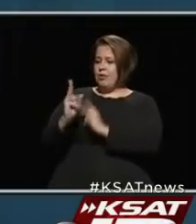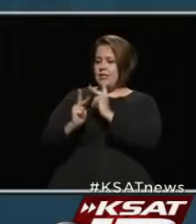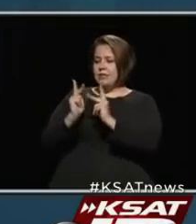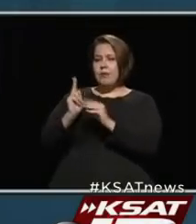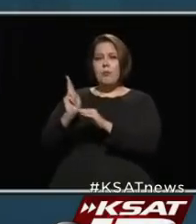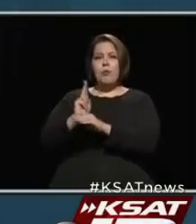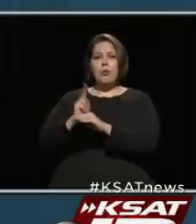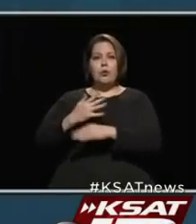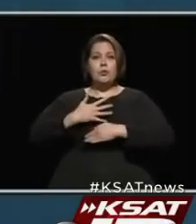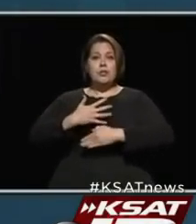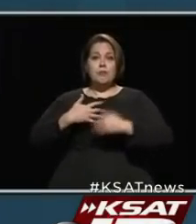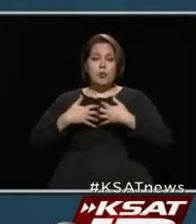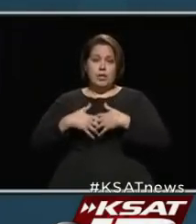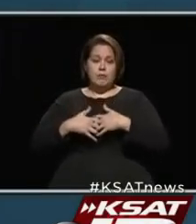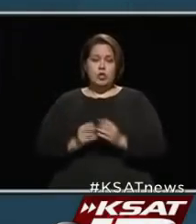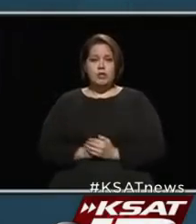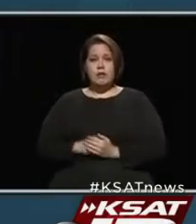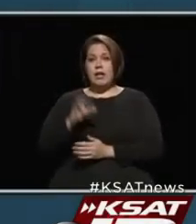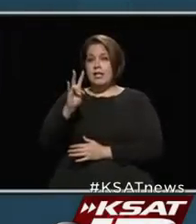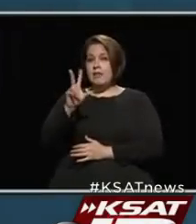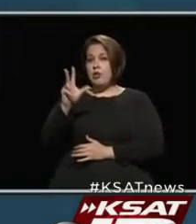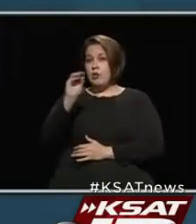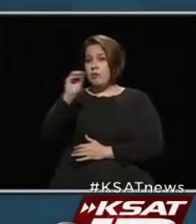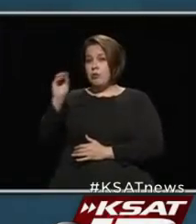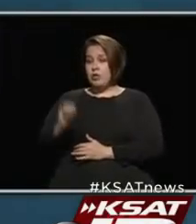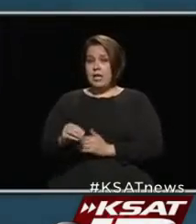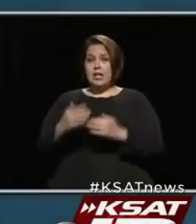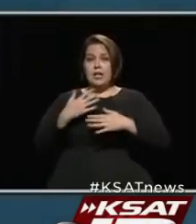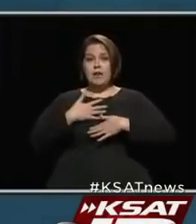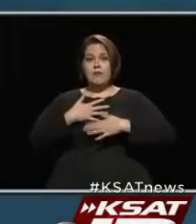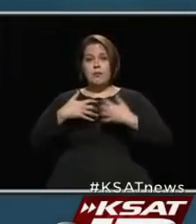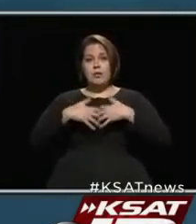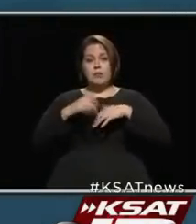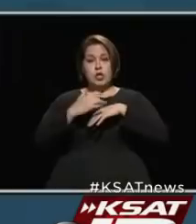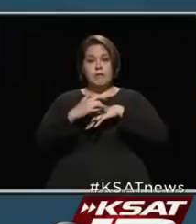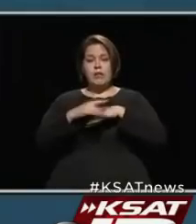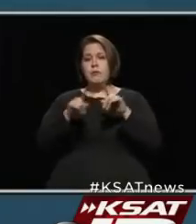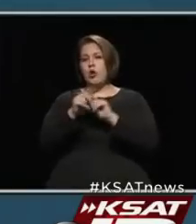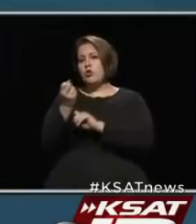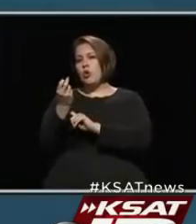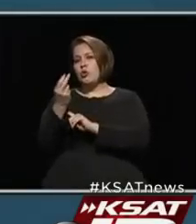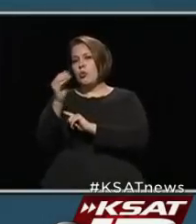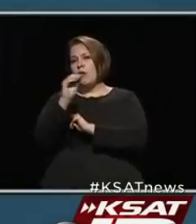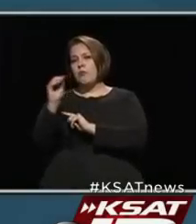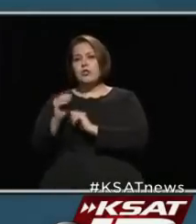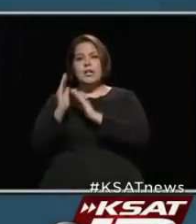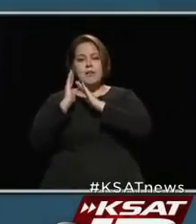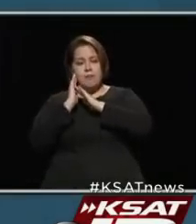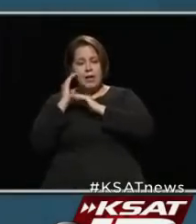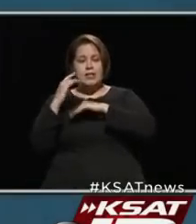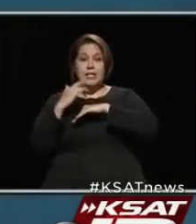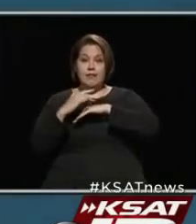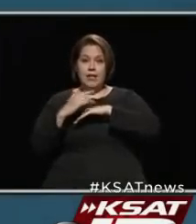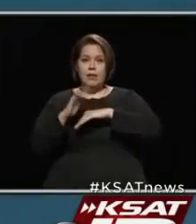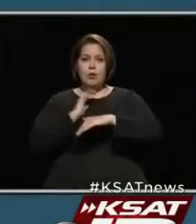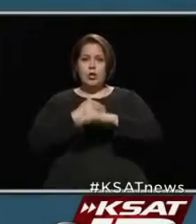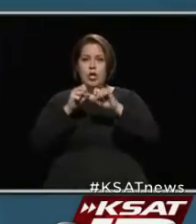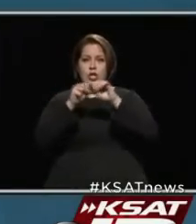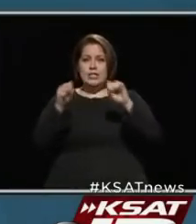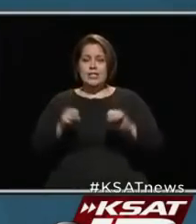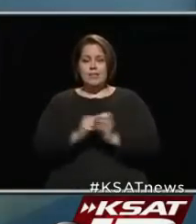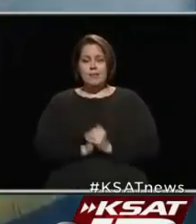on ventilators. 73% of ventilators are available and 12% of staffed hospital beds are available in our system.